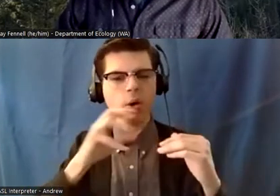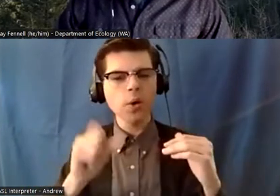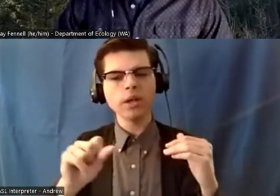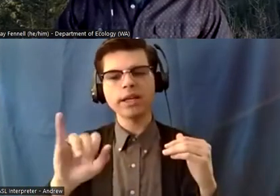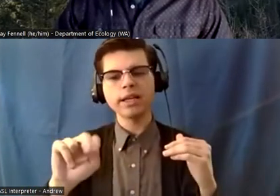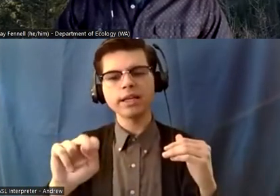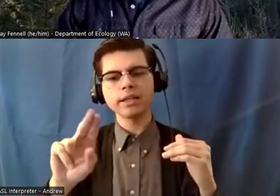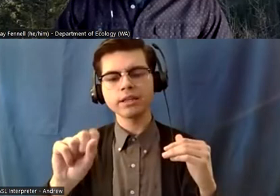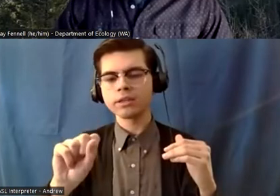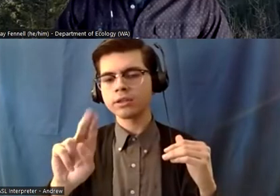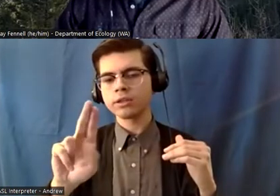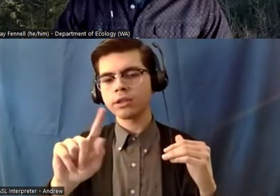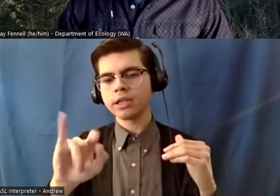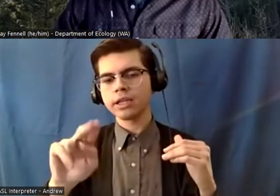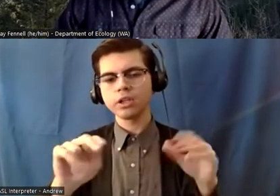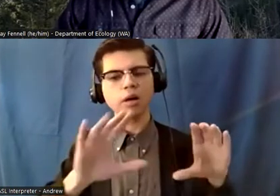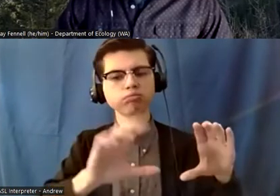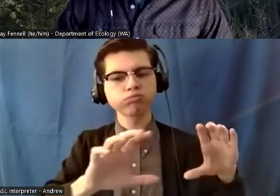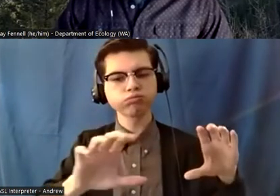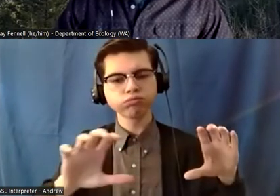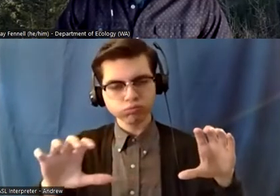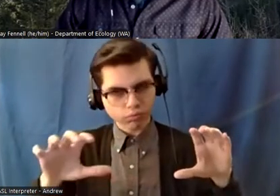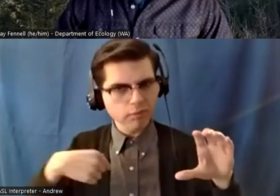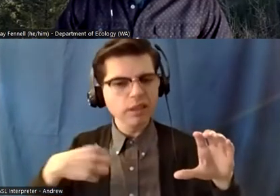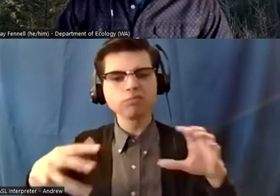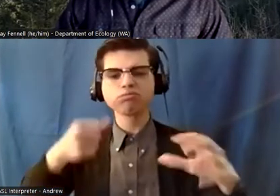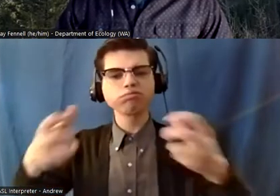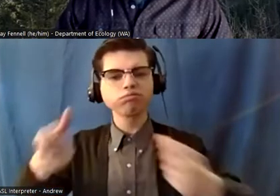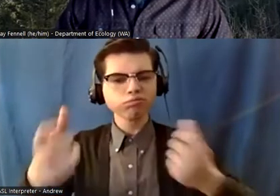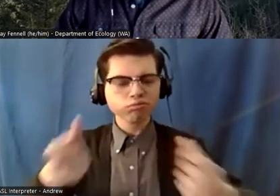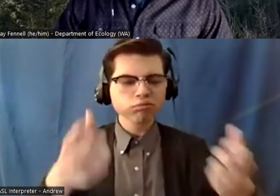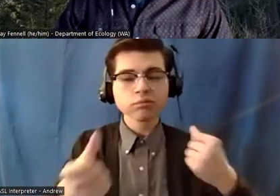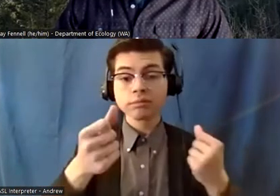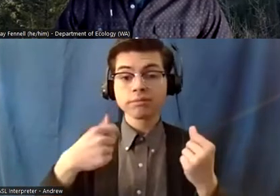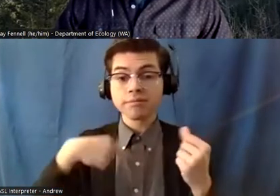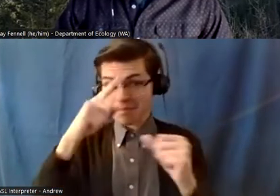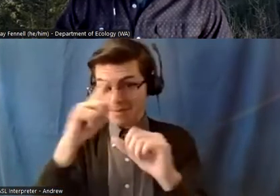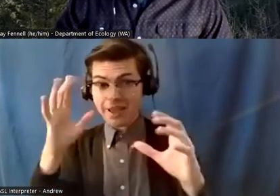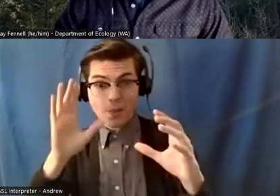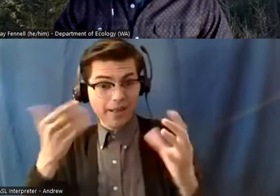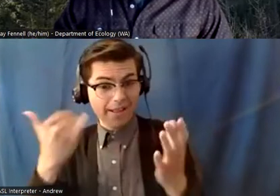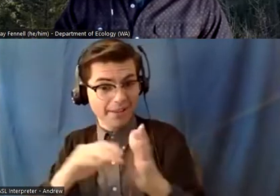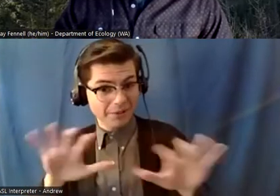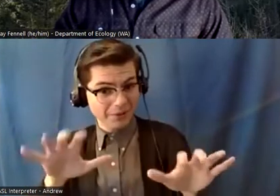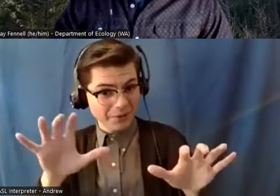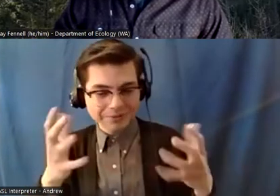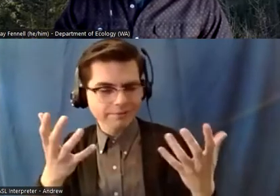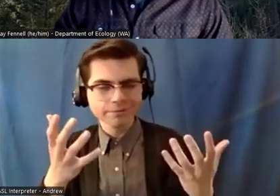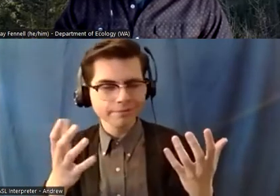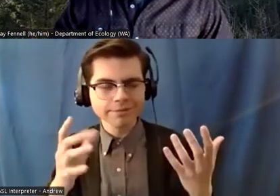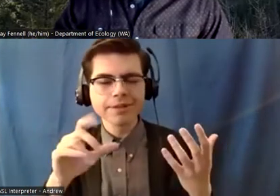now i probably don't necessarily see myself ever doing something like that but the insulation functioned more like